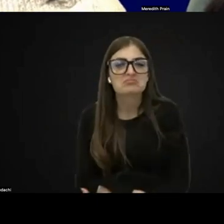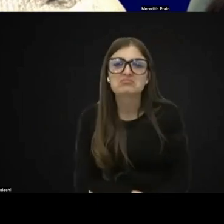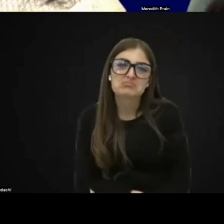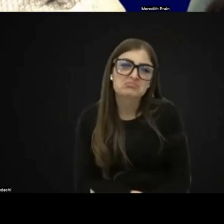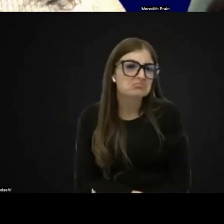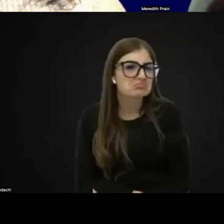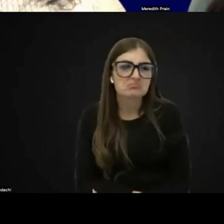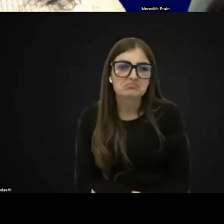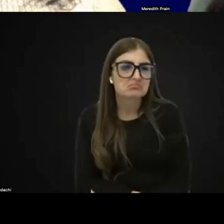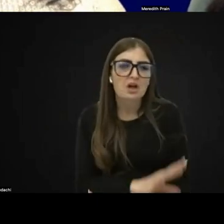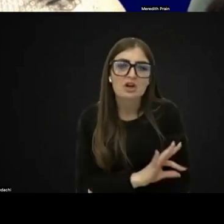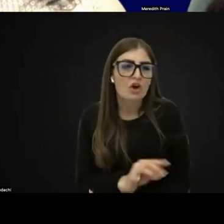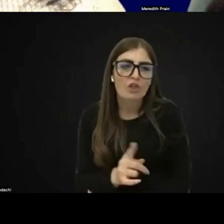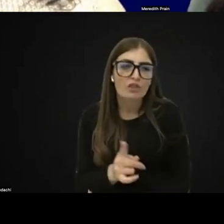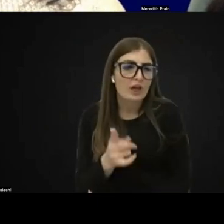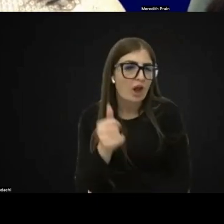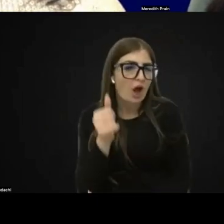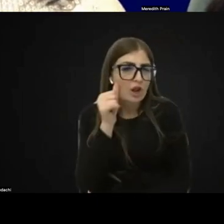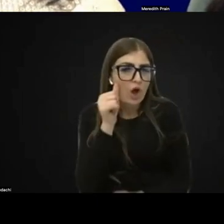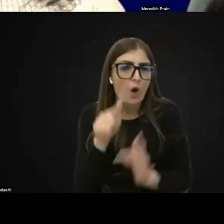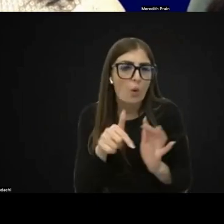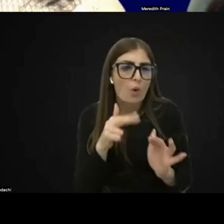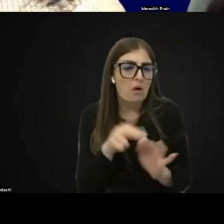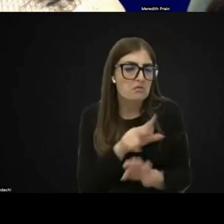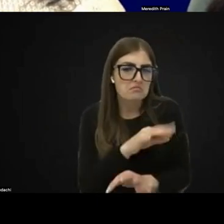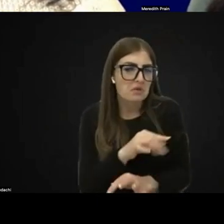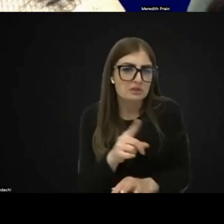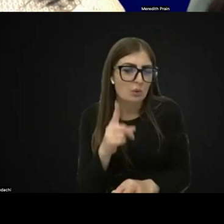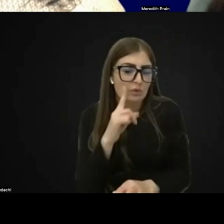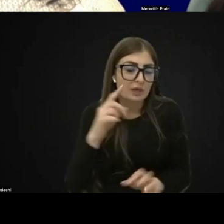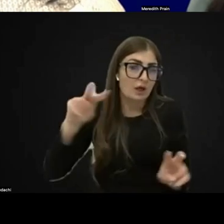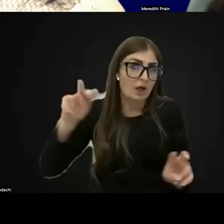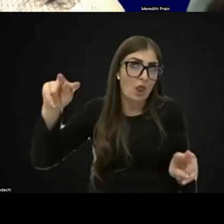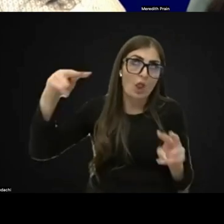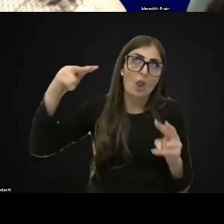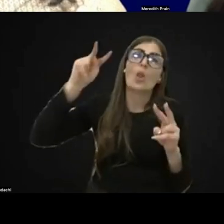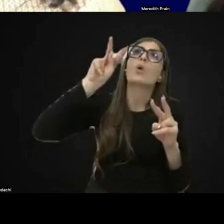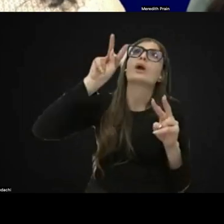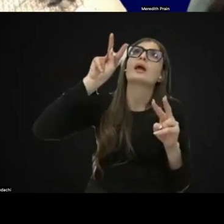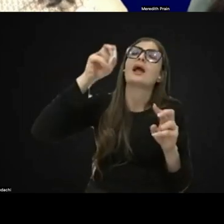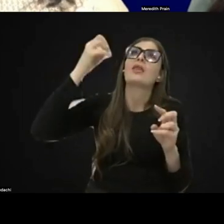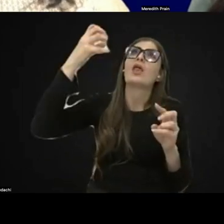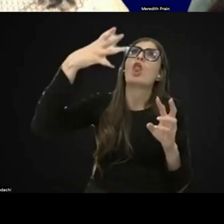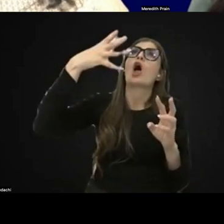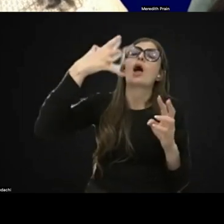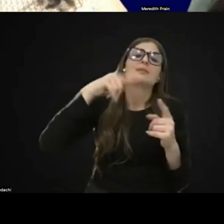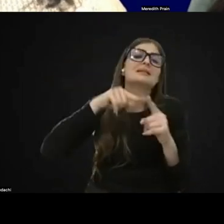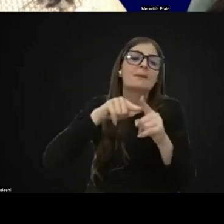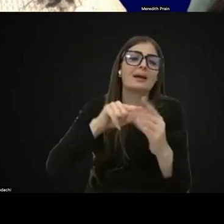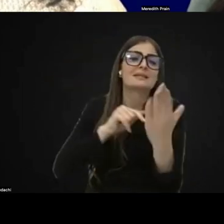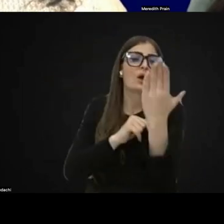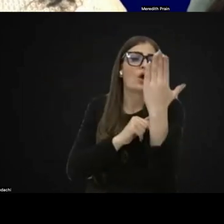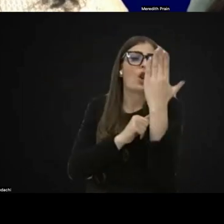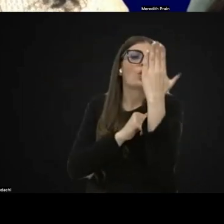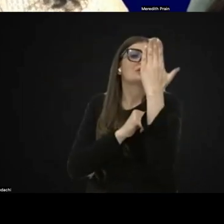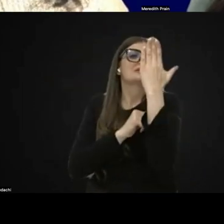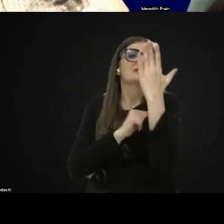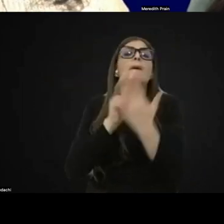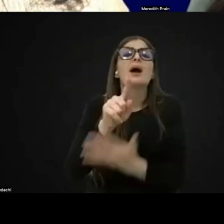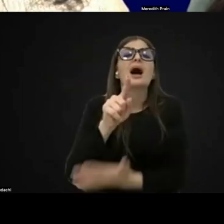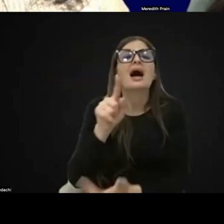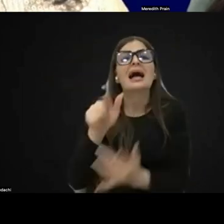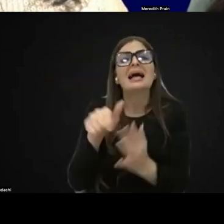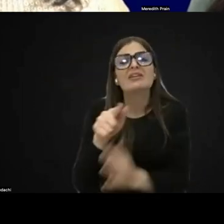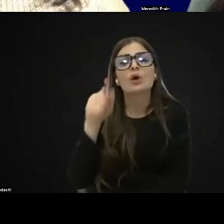Not that I know of. I don't necessarily think light gazing, it depends obviously on how close the light is. But if we're looking at